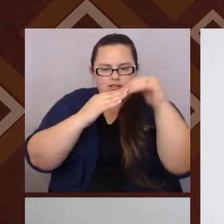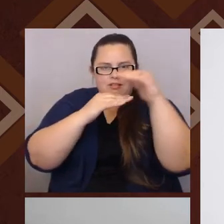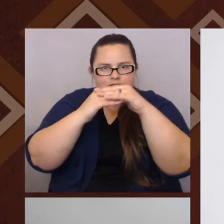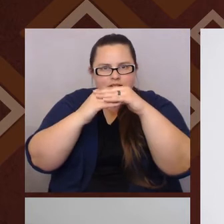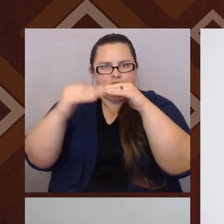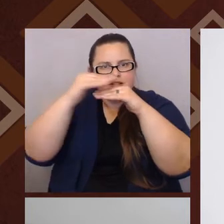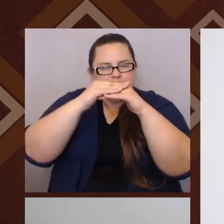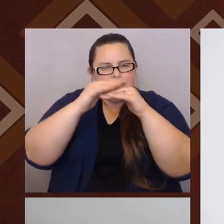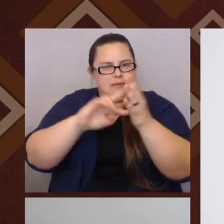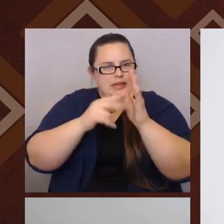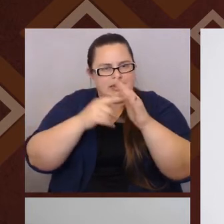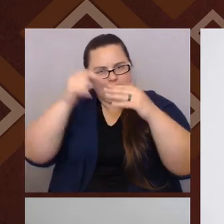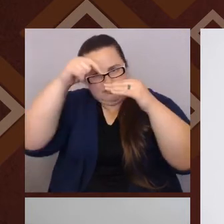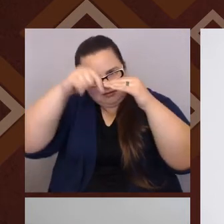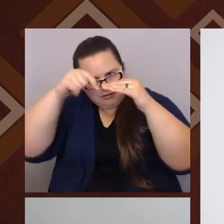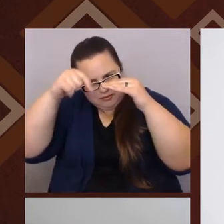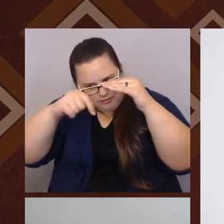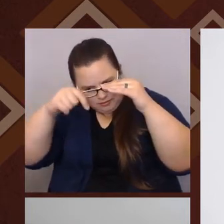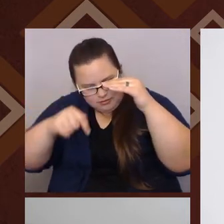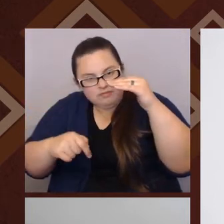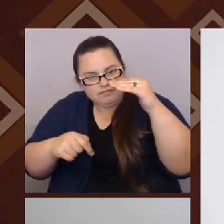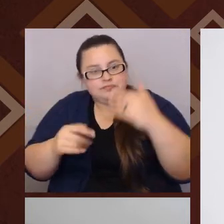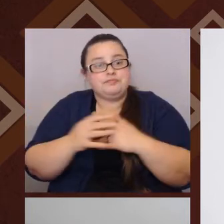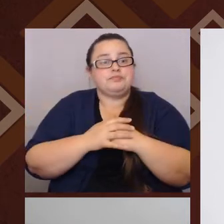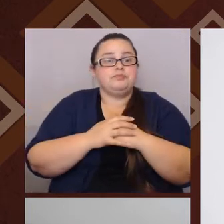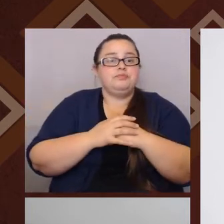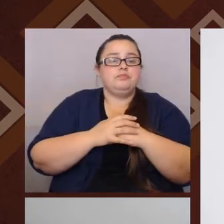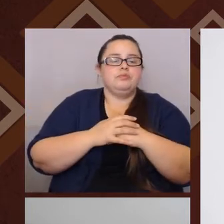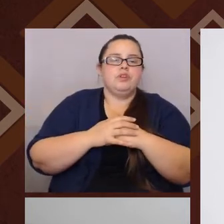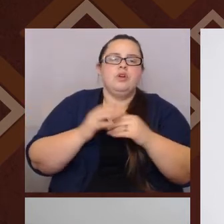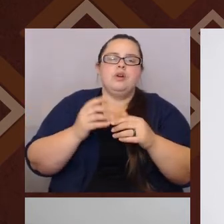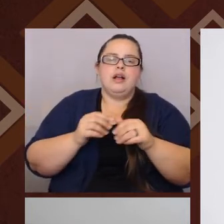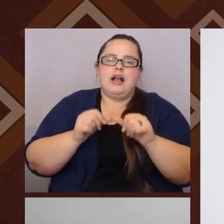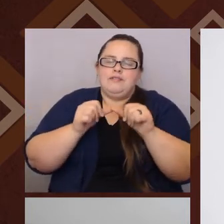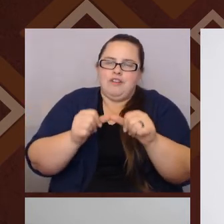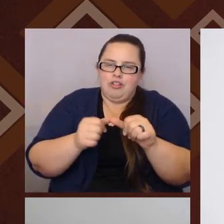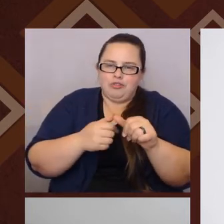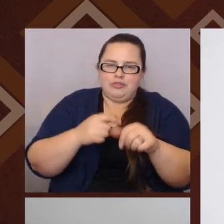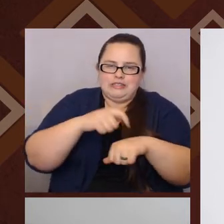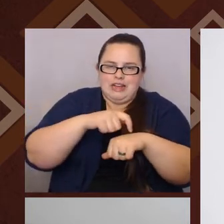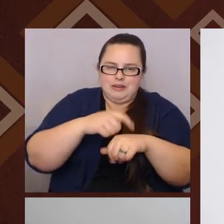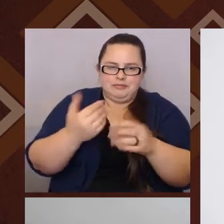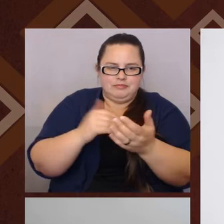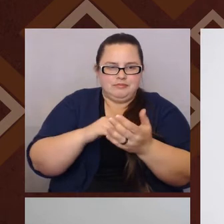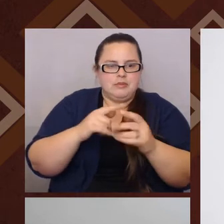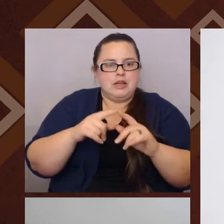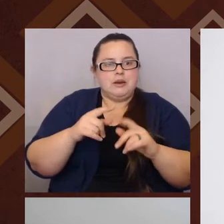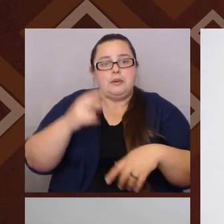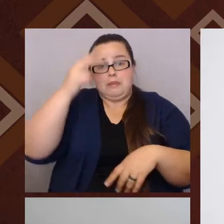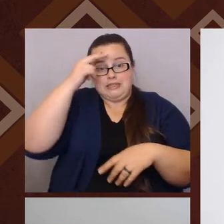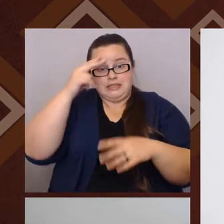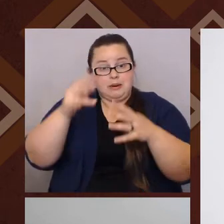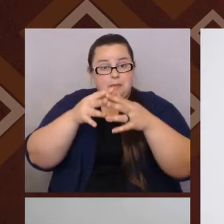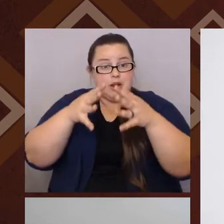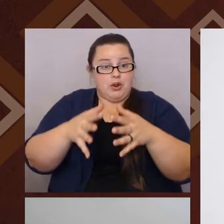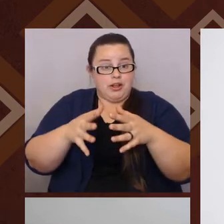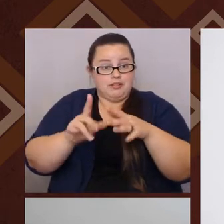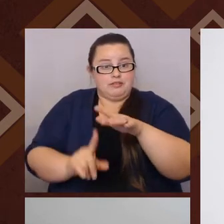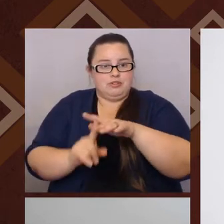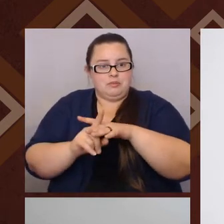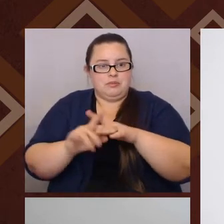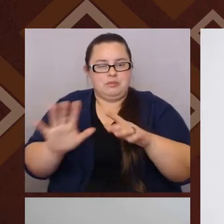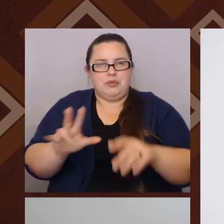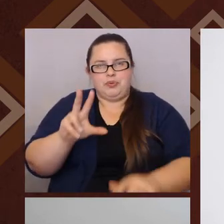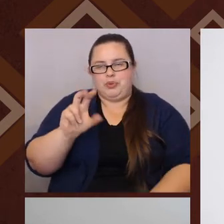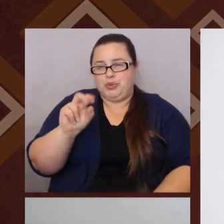the, the, you know, the chronology I kind of kept along here, but I say Mexican American, as that term comes around in the, um, thirties